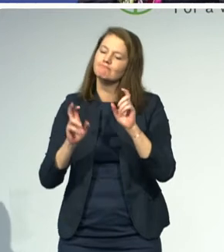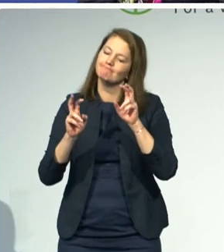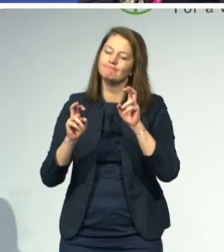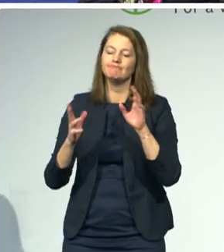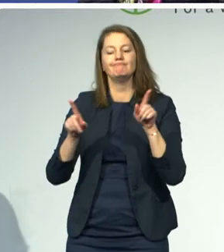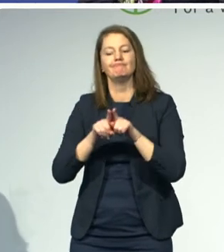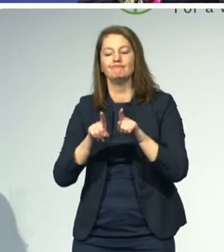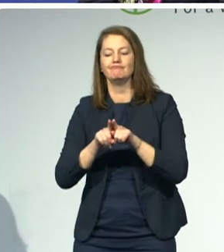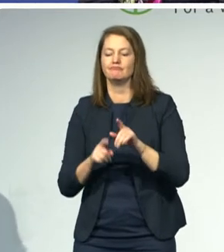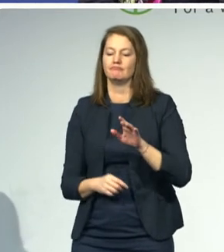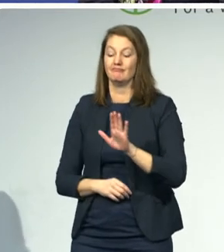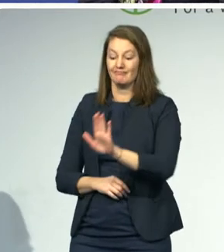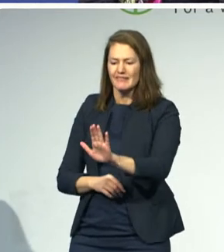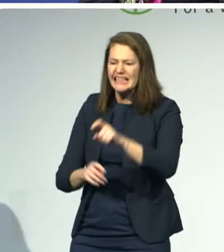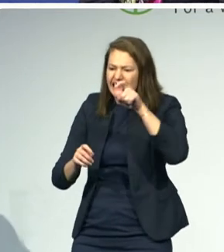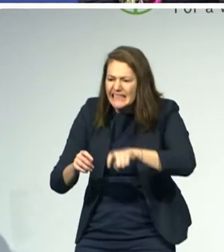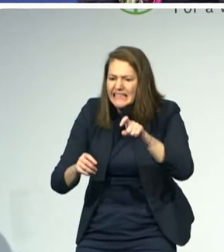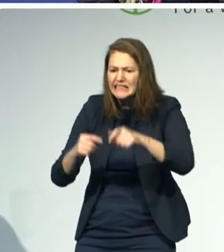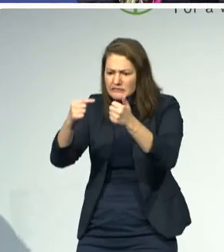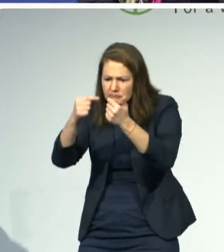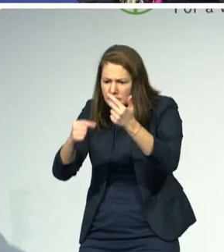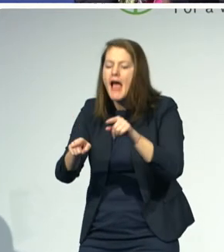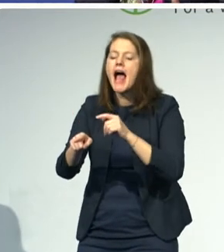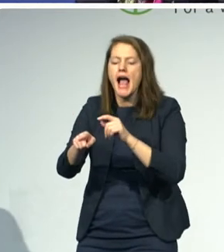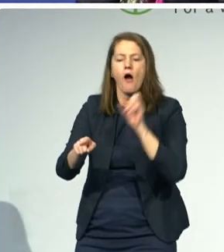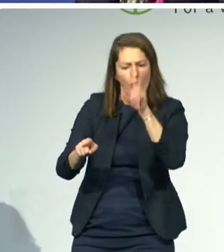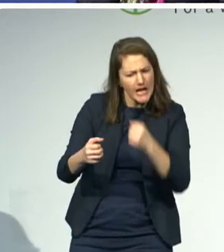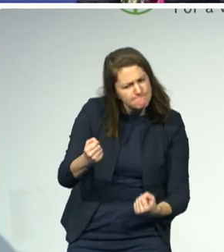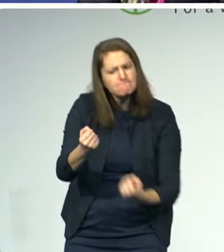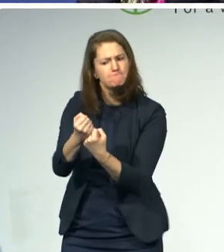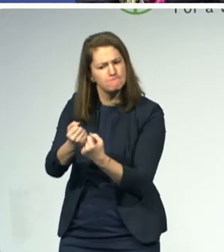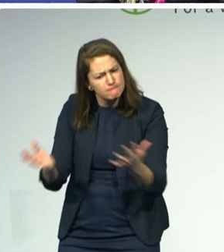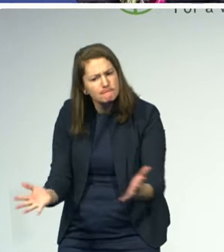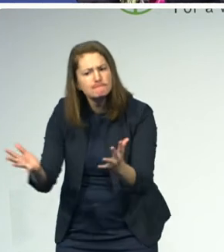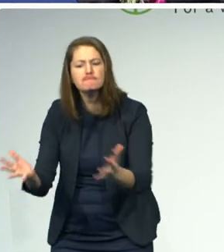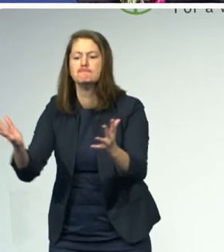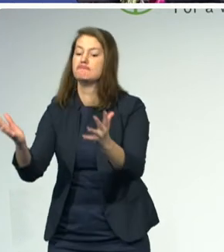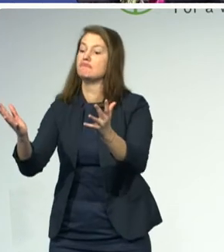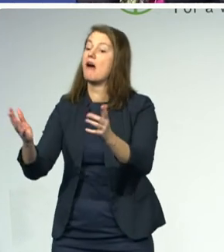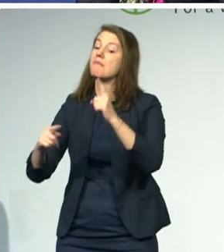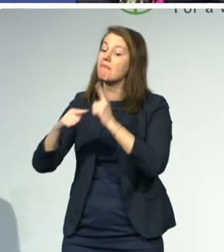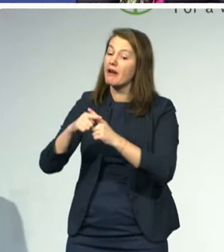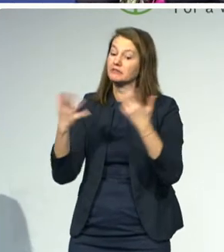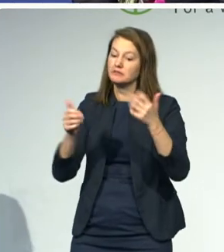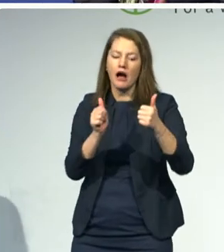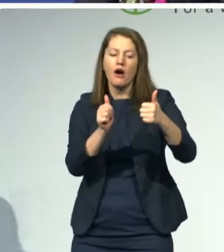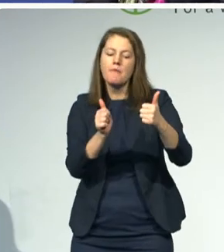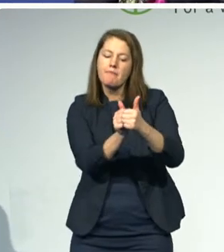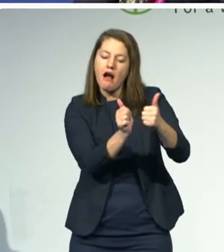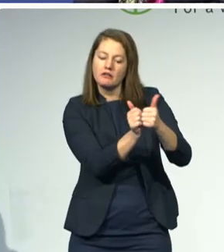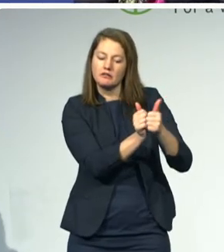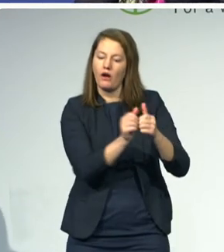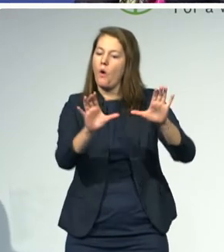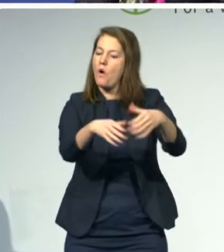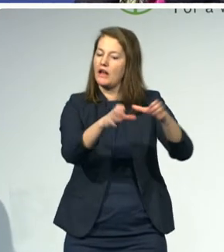And in Rwanda, we're also working at coordinating partners and providing technical assistance, again,